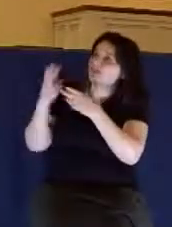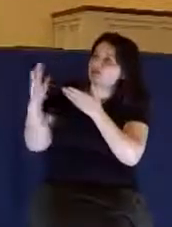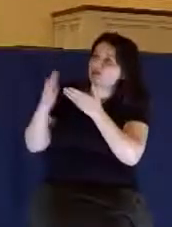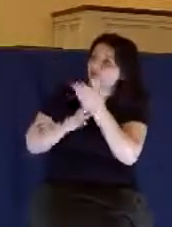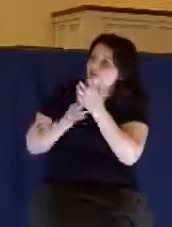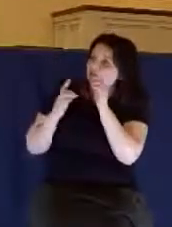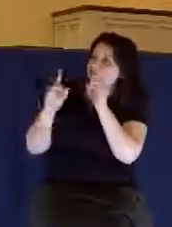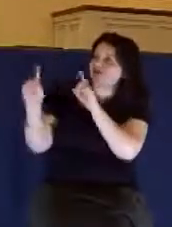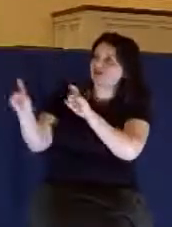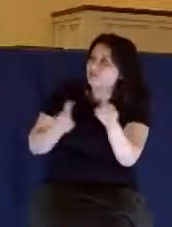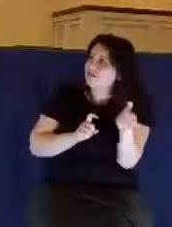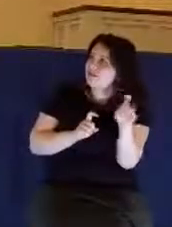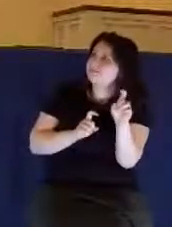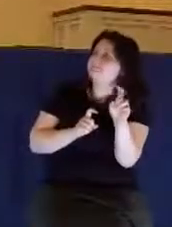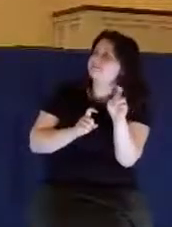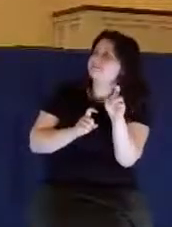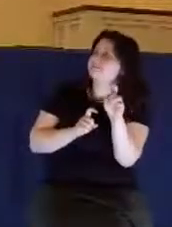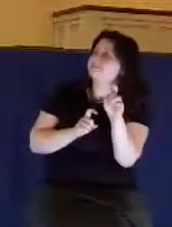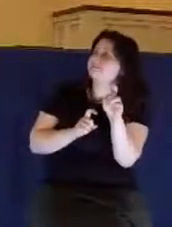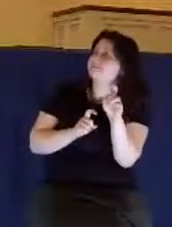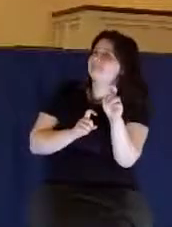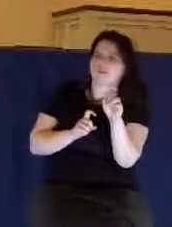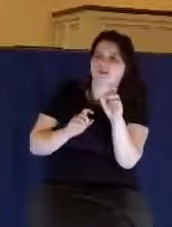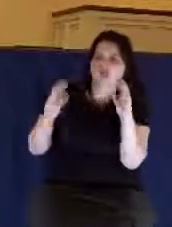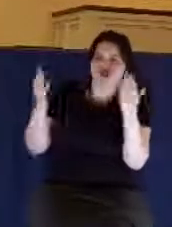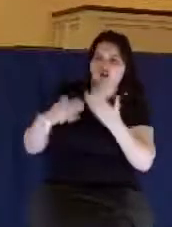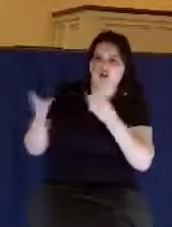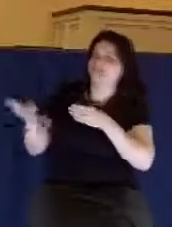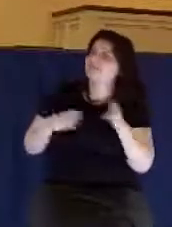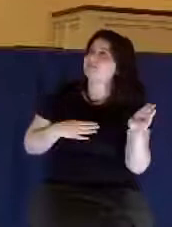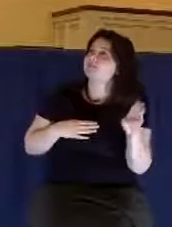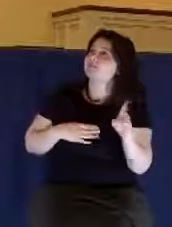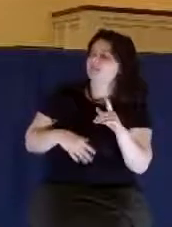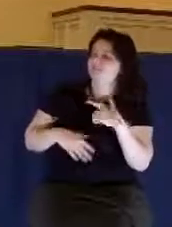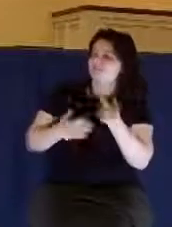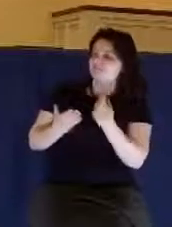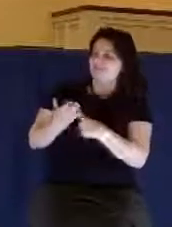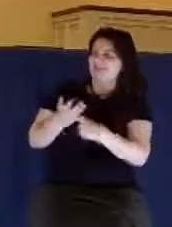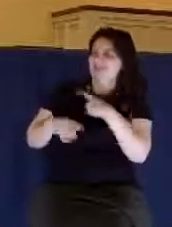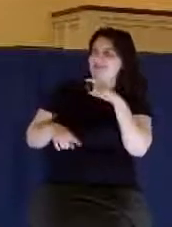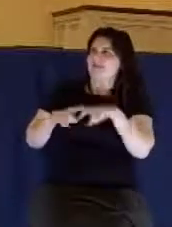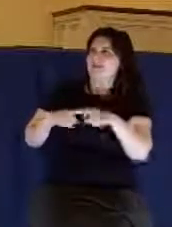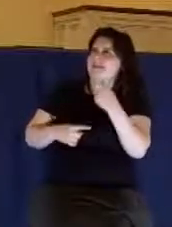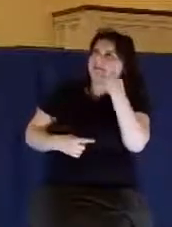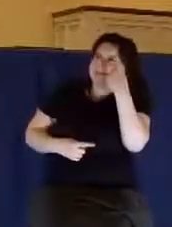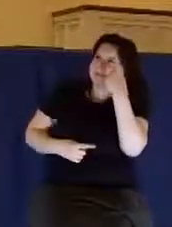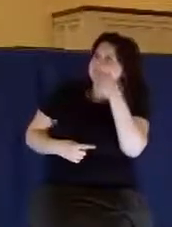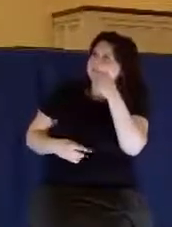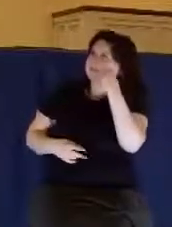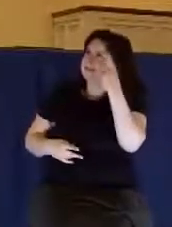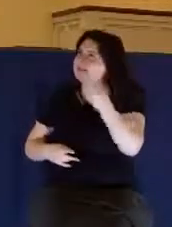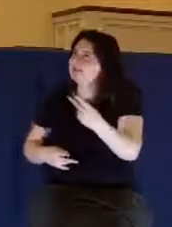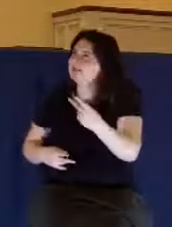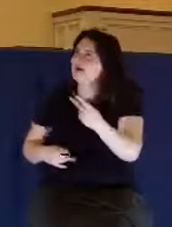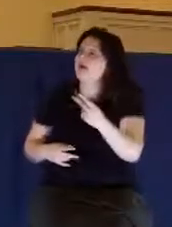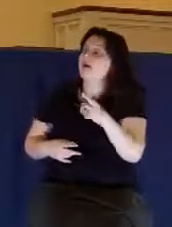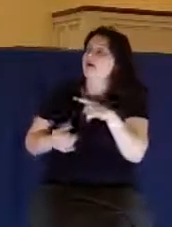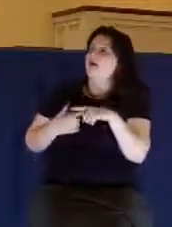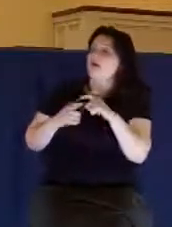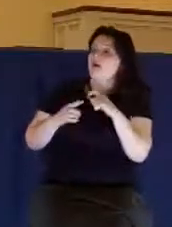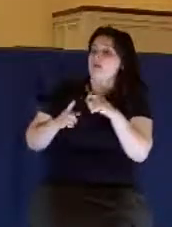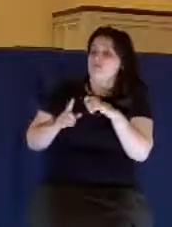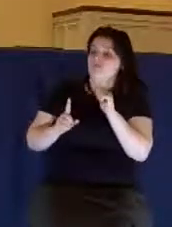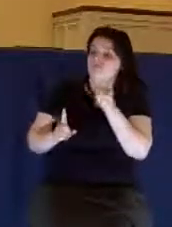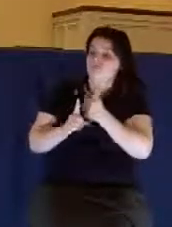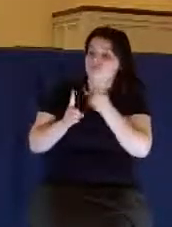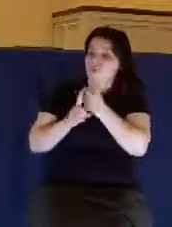the dark providences that you bring our way. At the time, we can't see what you're doing. But years removed, we'll look back and know that, again, it was a